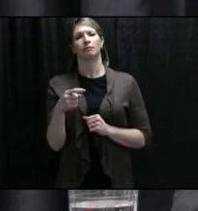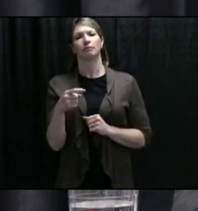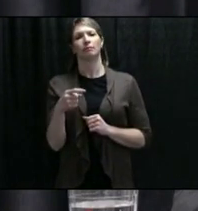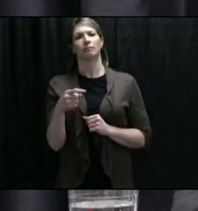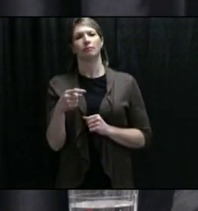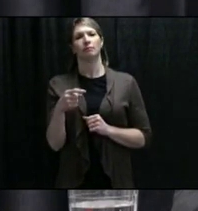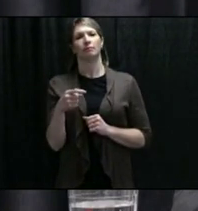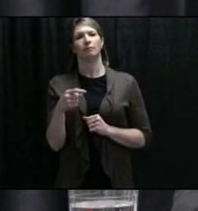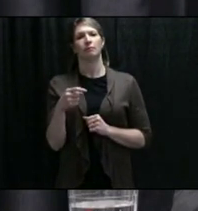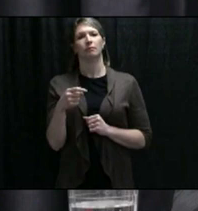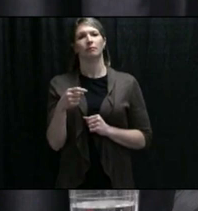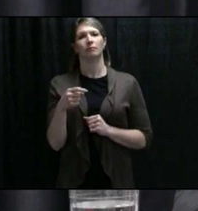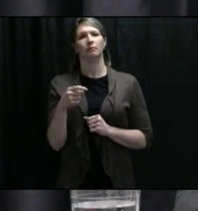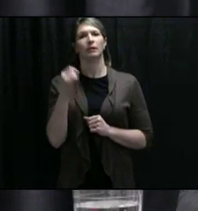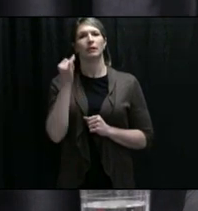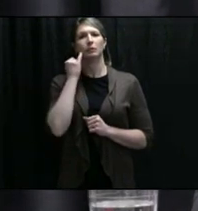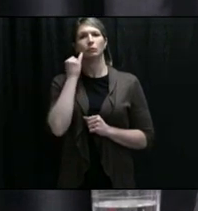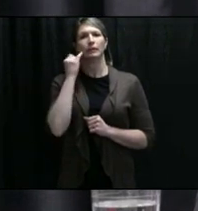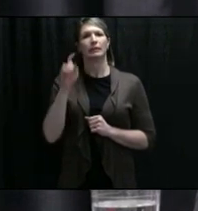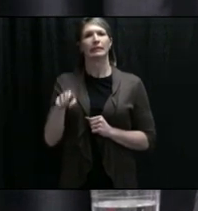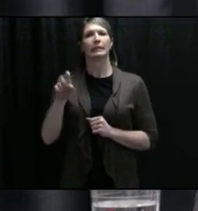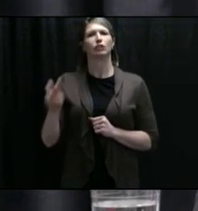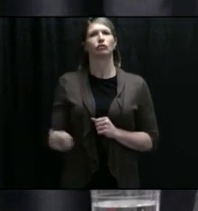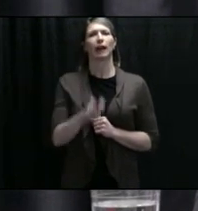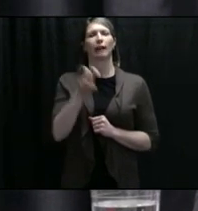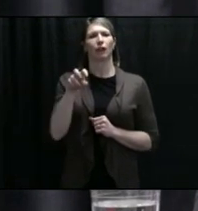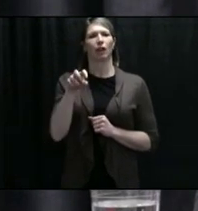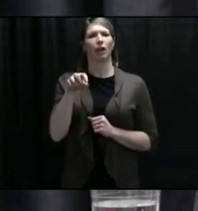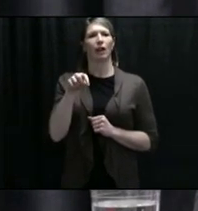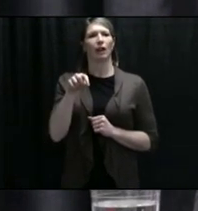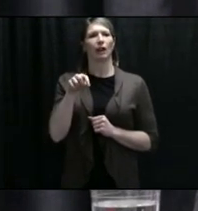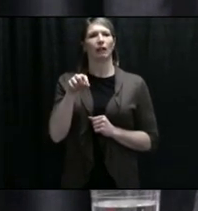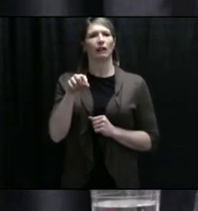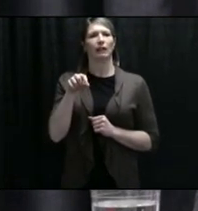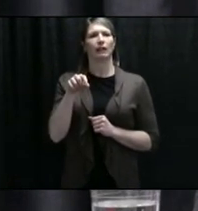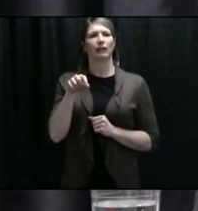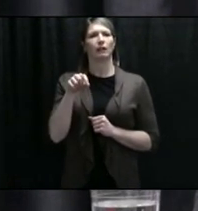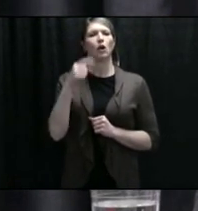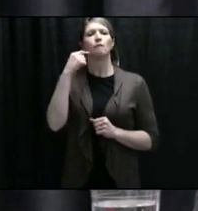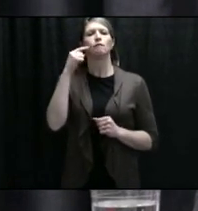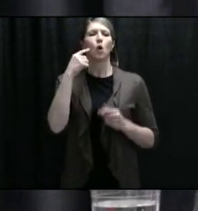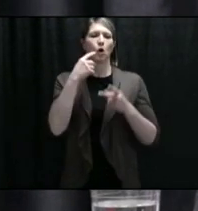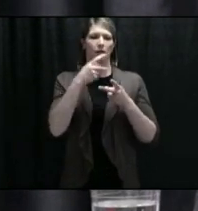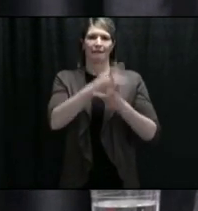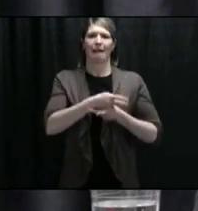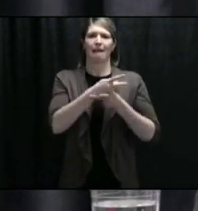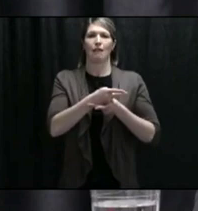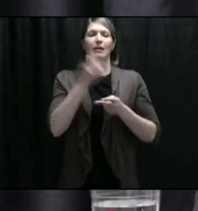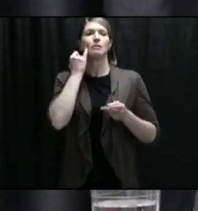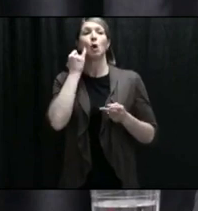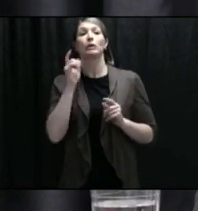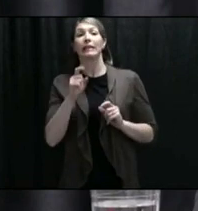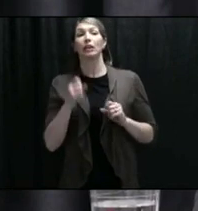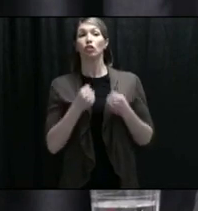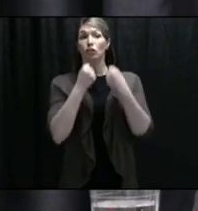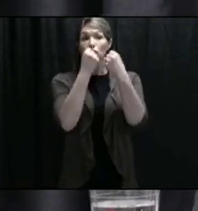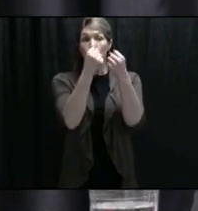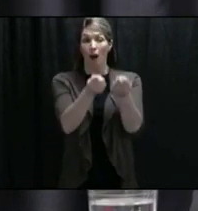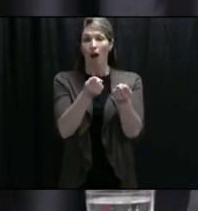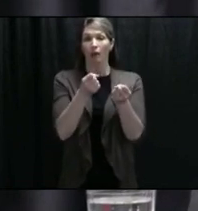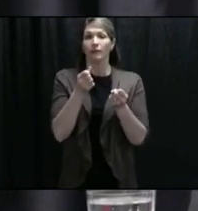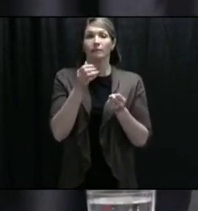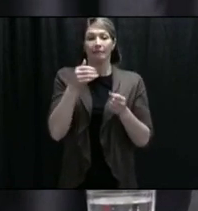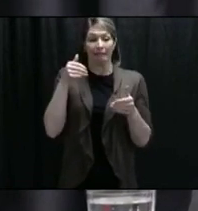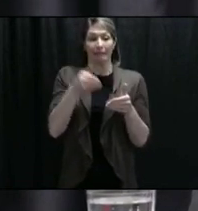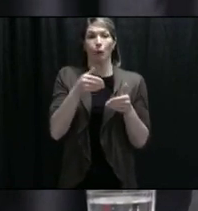will need to travel for acute care? For those who need to travel for care within the province, we have the